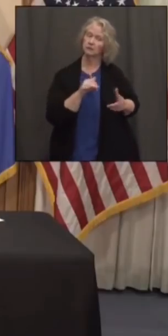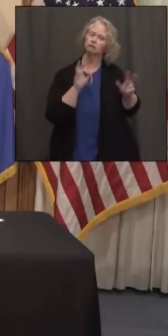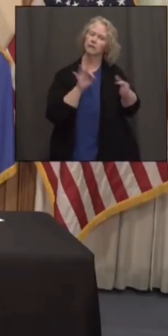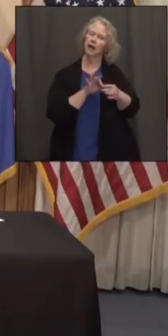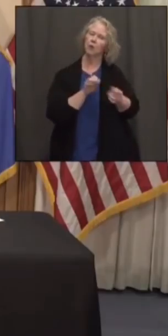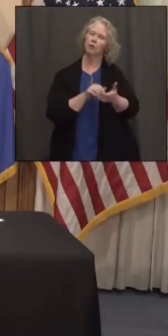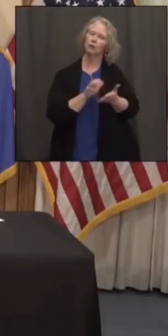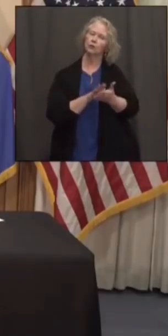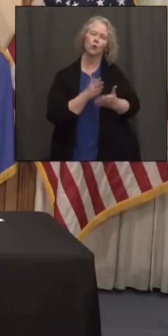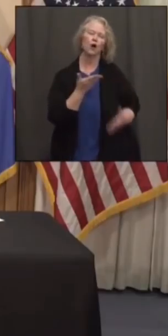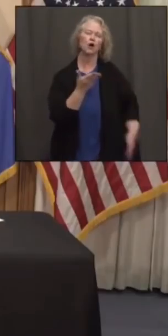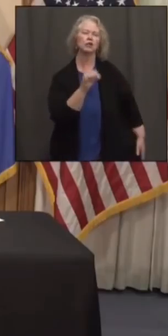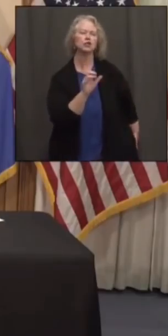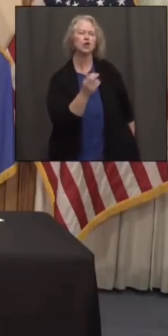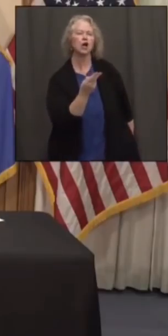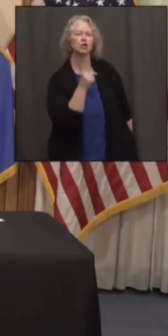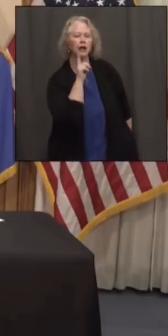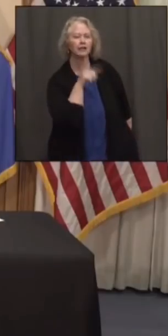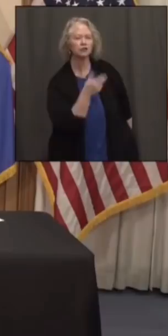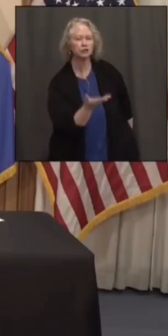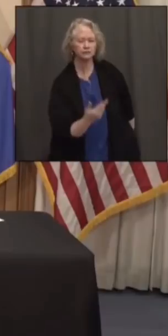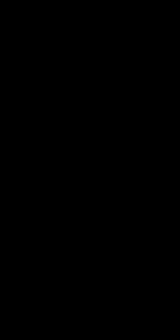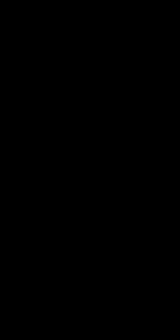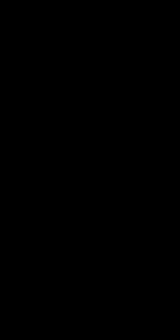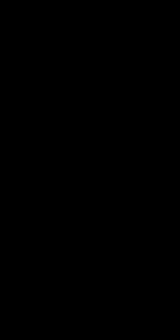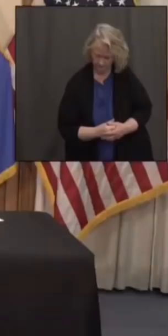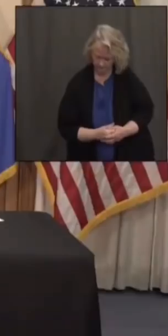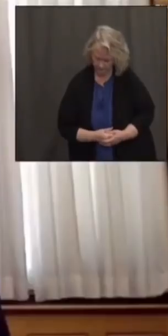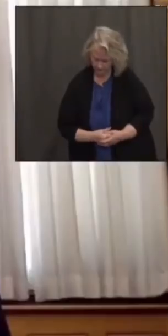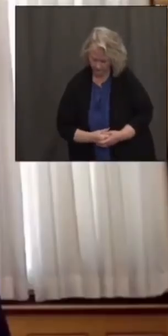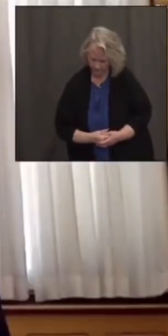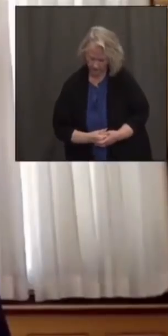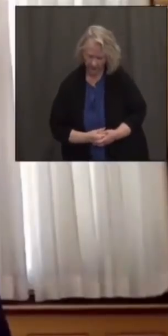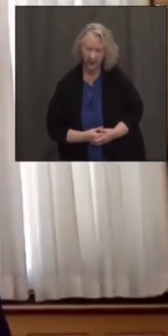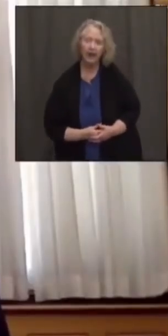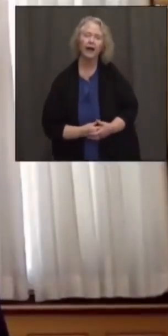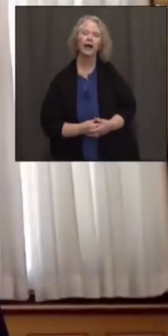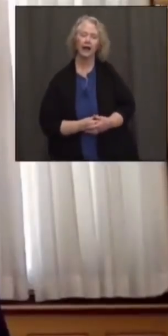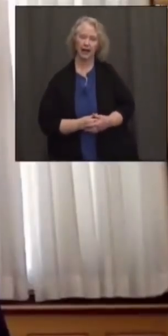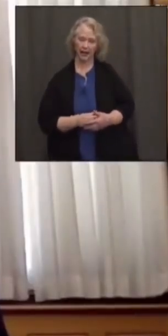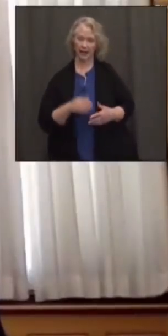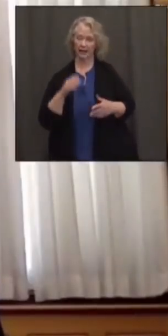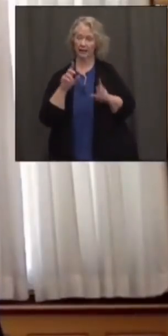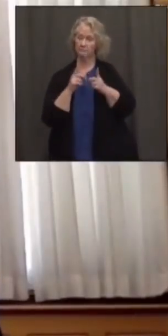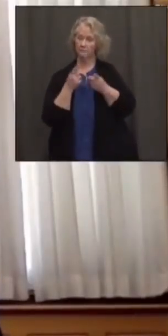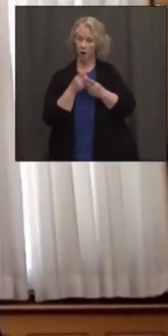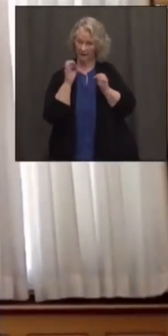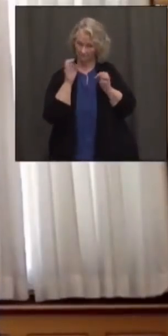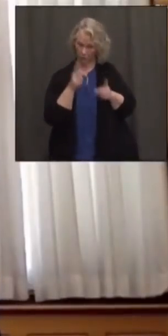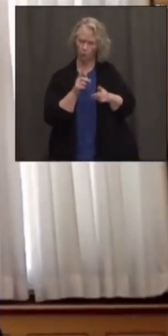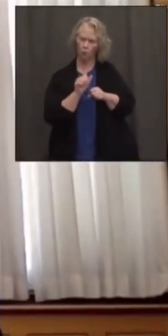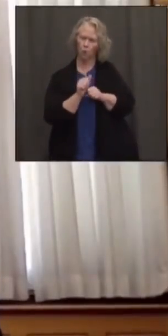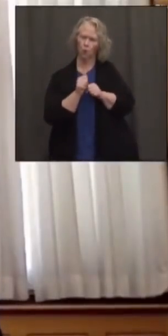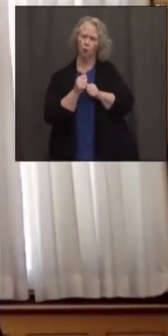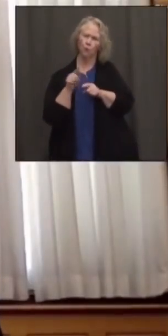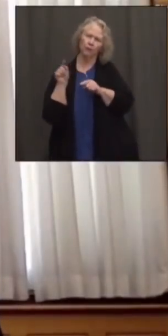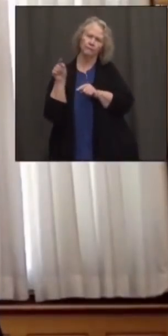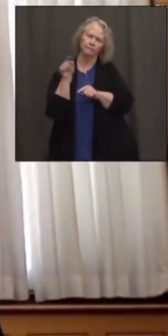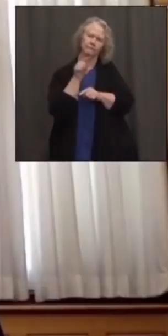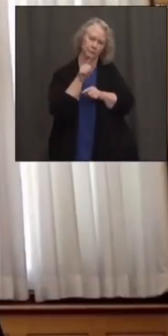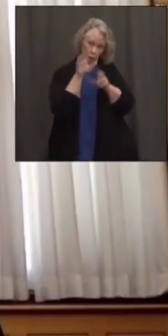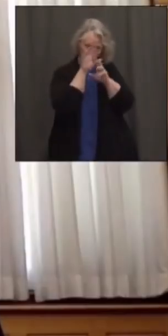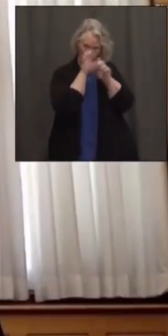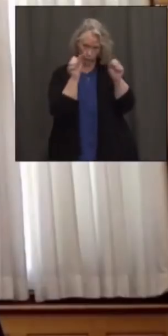Go ahead, Josh. Yeah, so our State Department of Education is working with our superintendents and districts